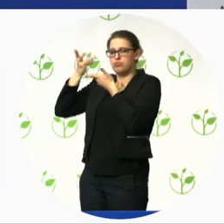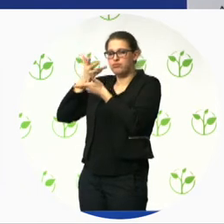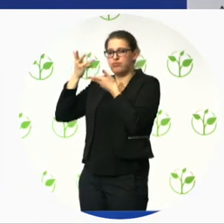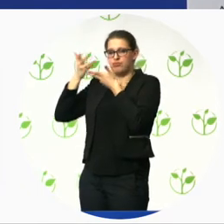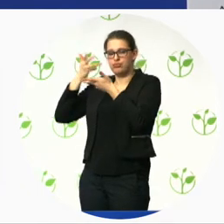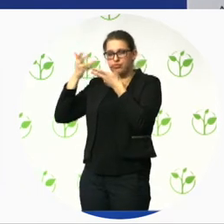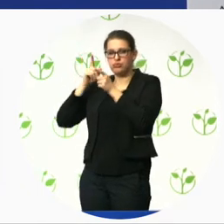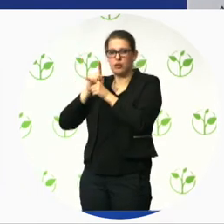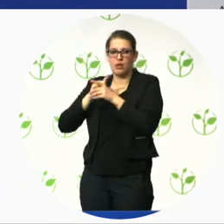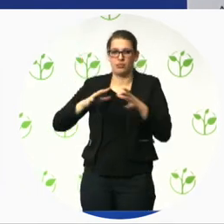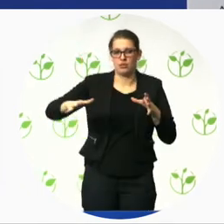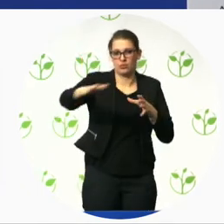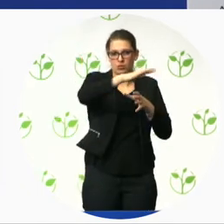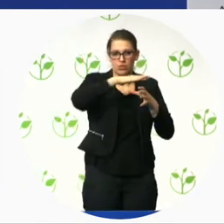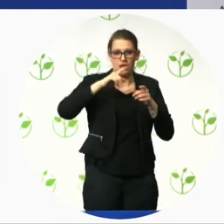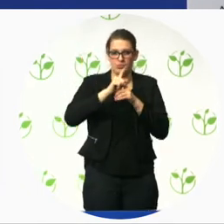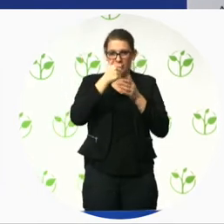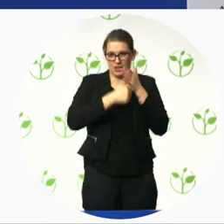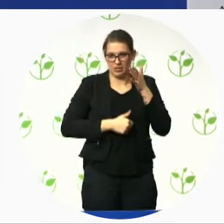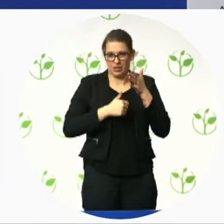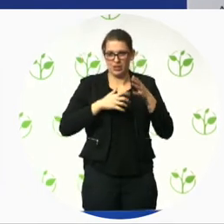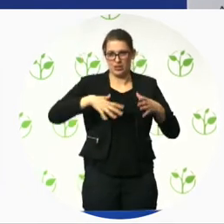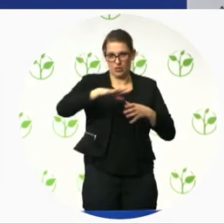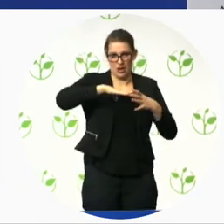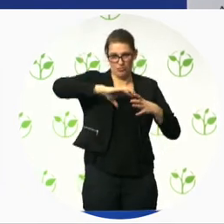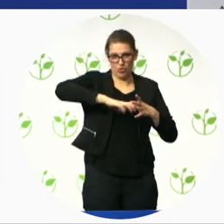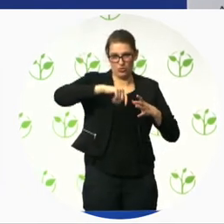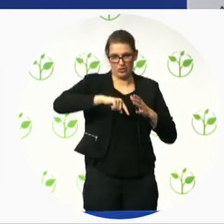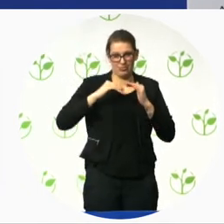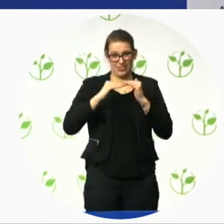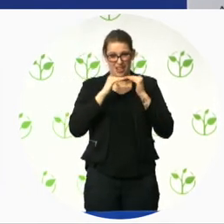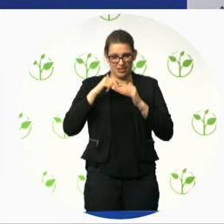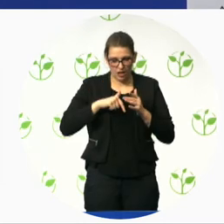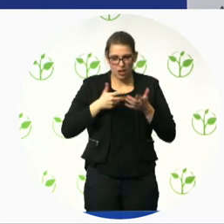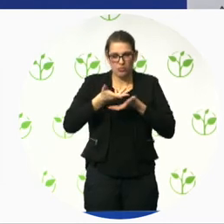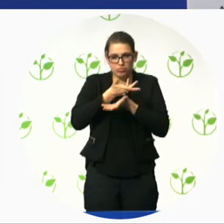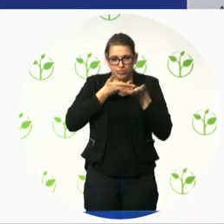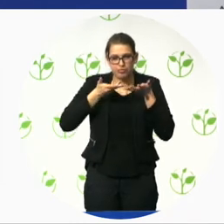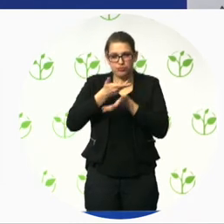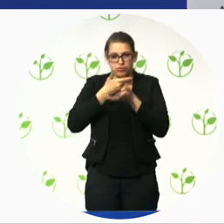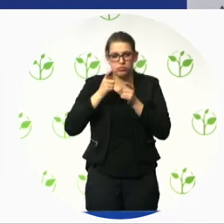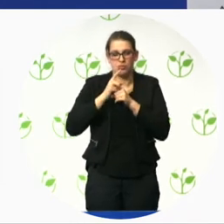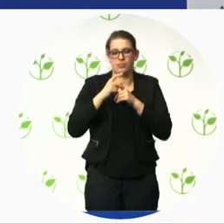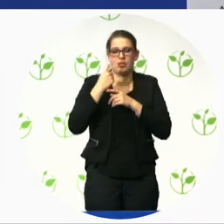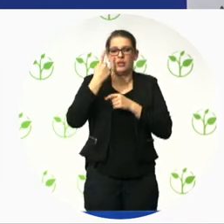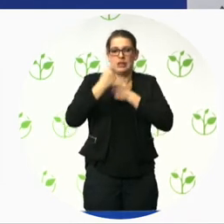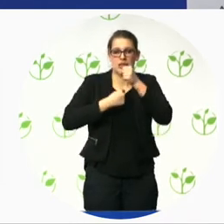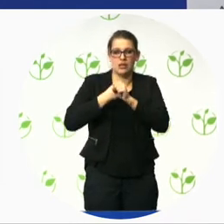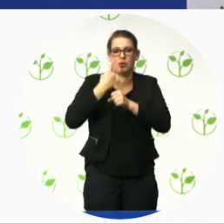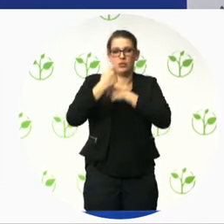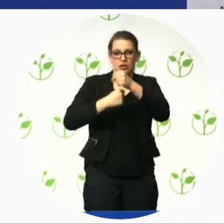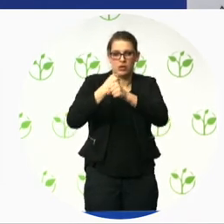technical ones that are being changes like every year because they are improving and they are entering new ones